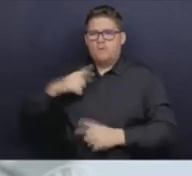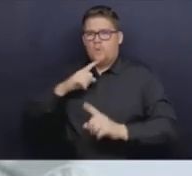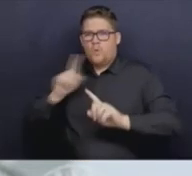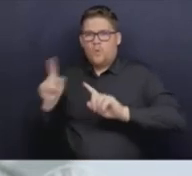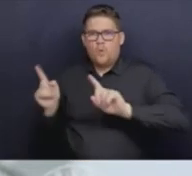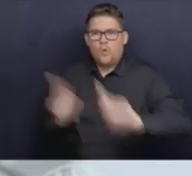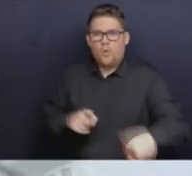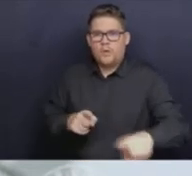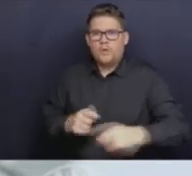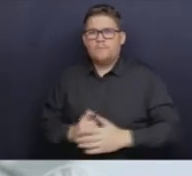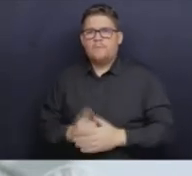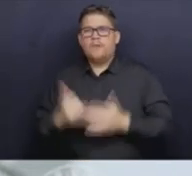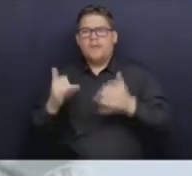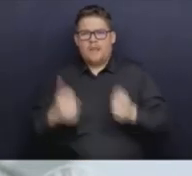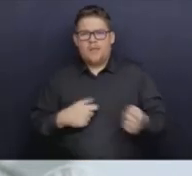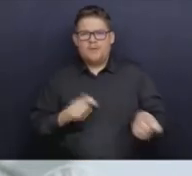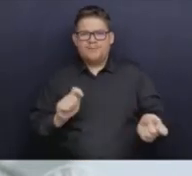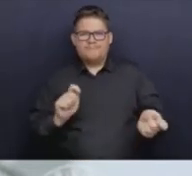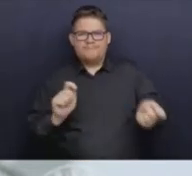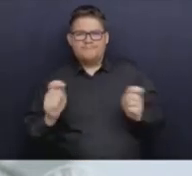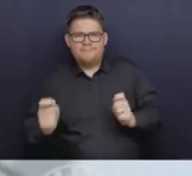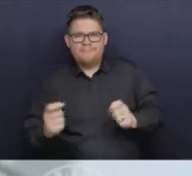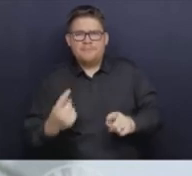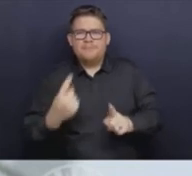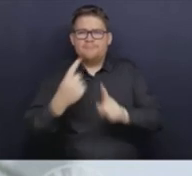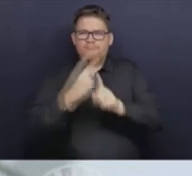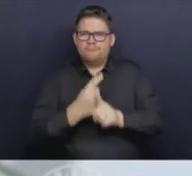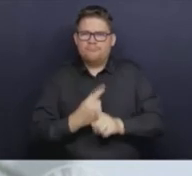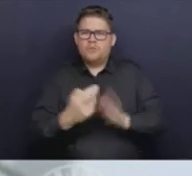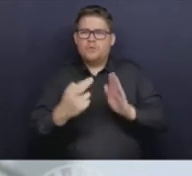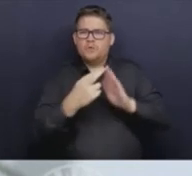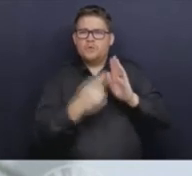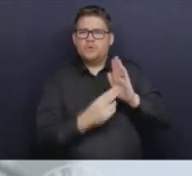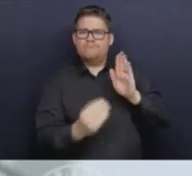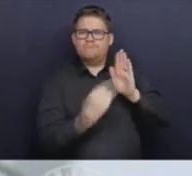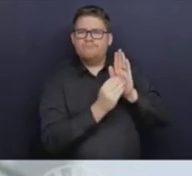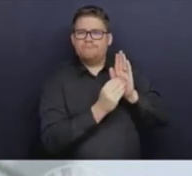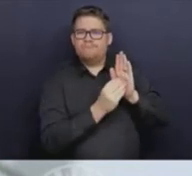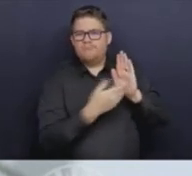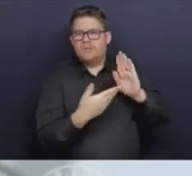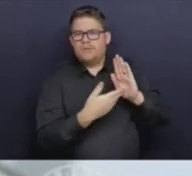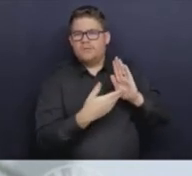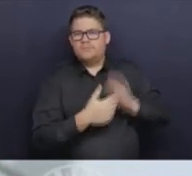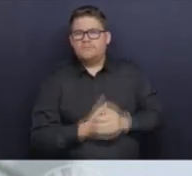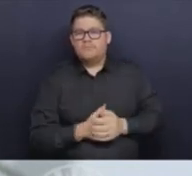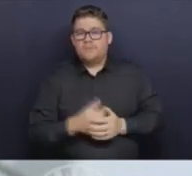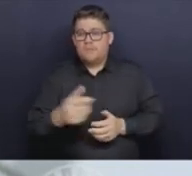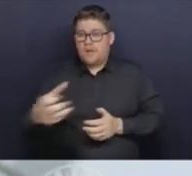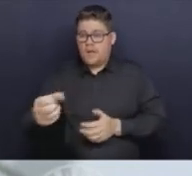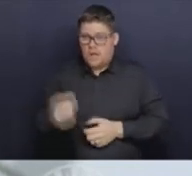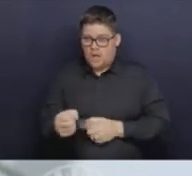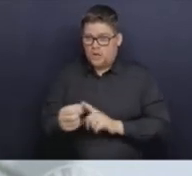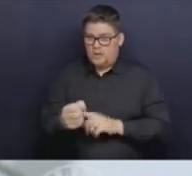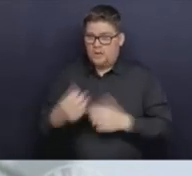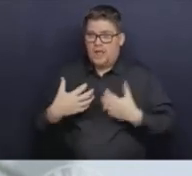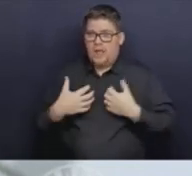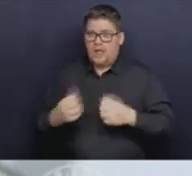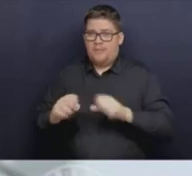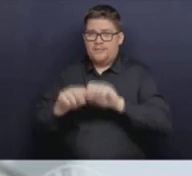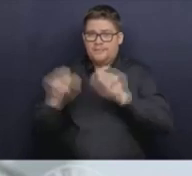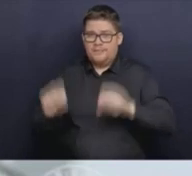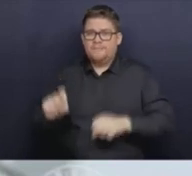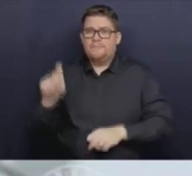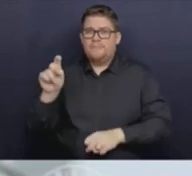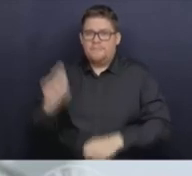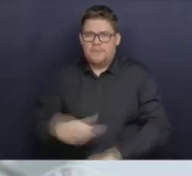our routine regulations around people who are working in our healthcare system. And it is what we, as healthcare